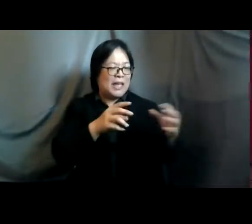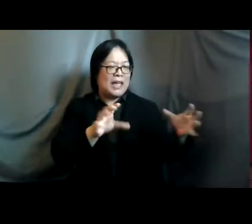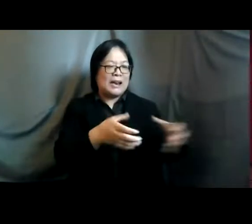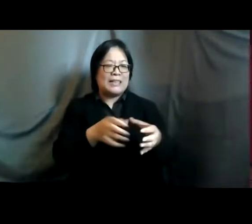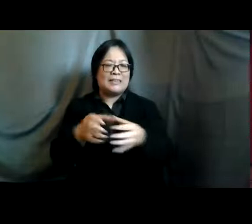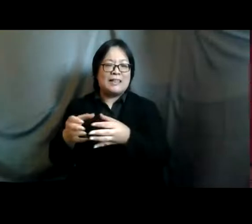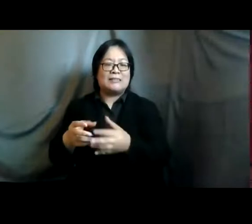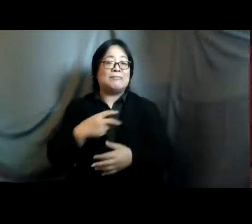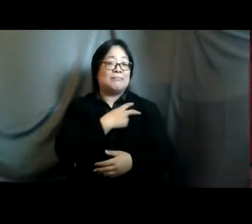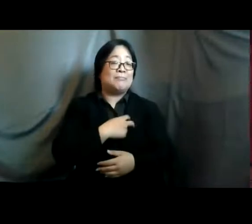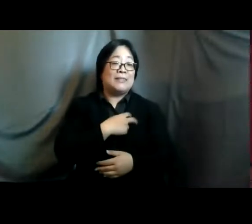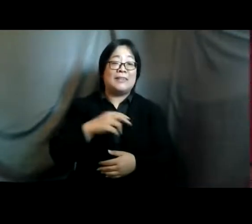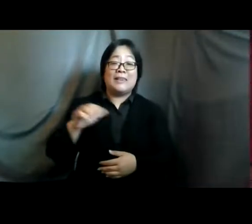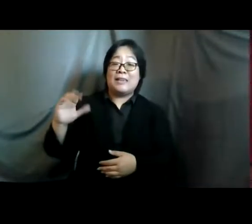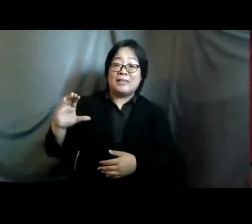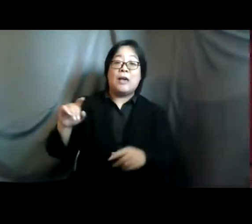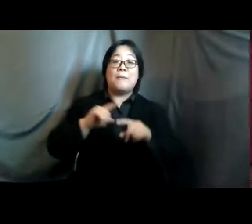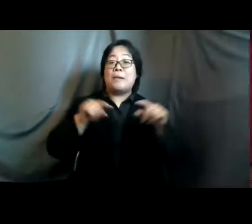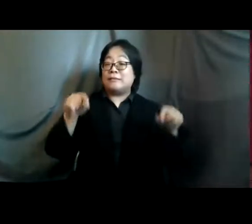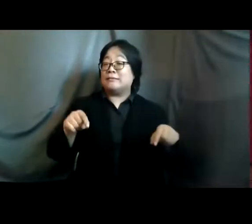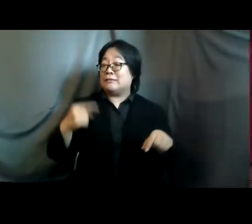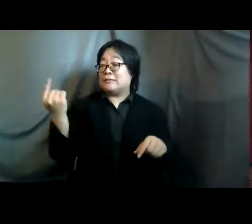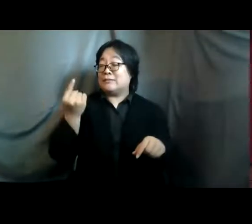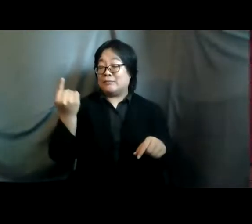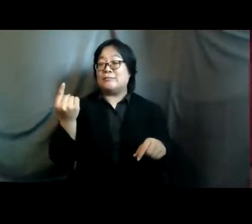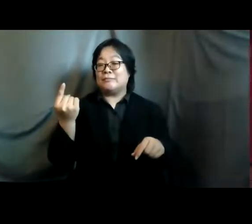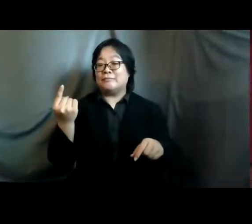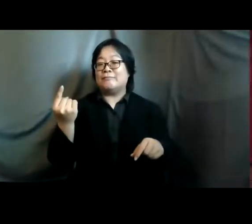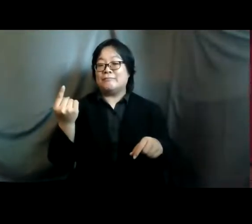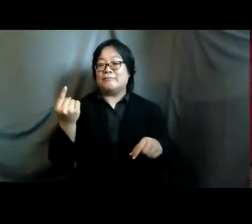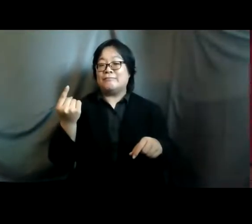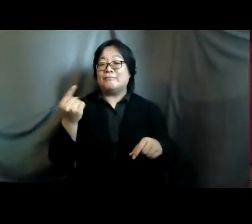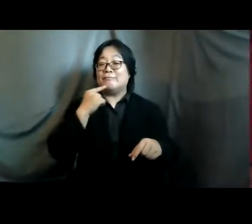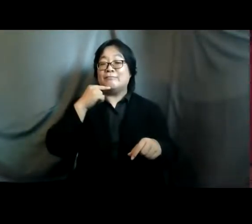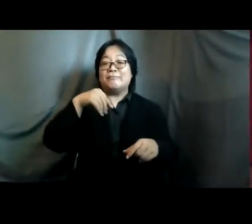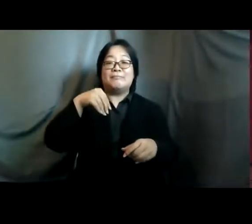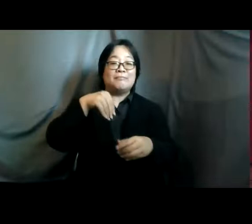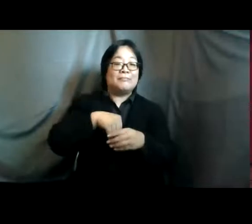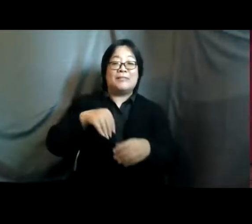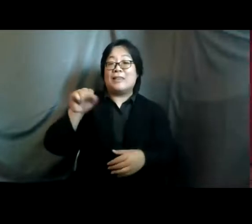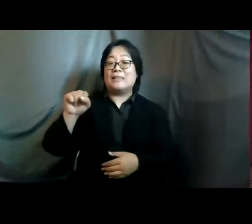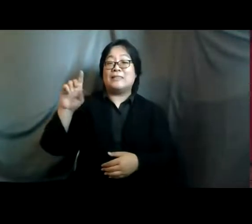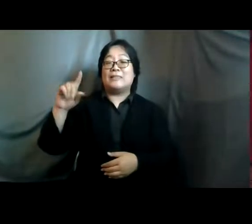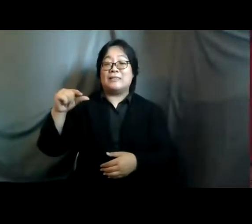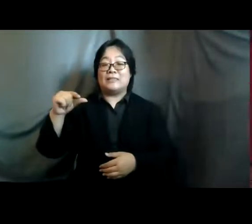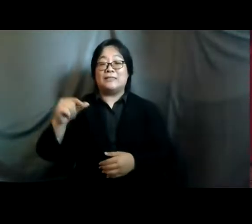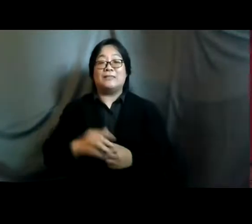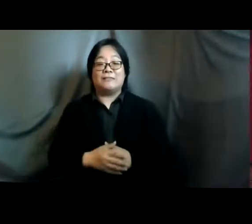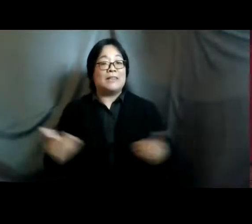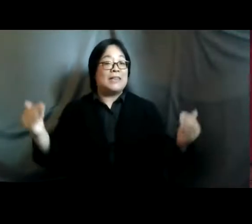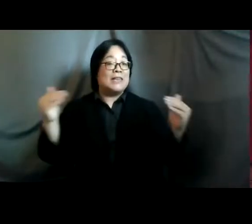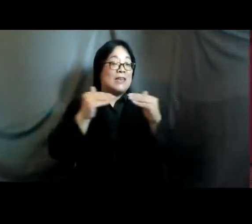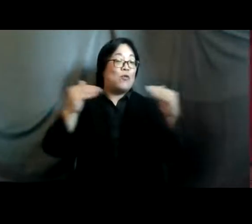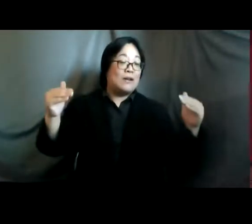platform for action but uh this is something that has been so deeply rooted even within the sdgs right the inequality the differences